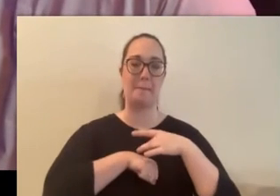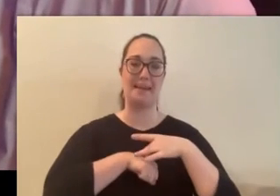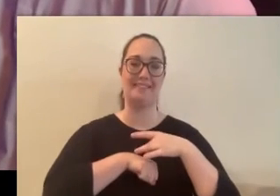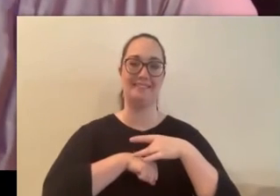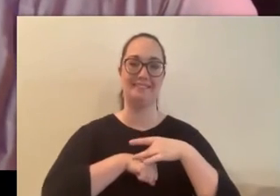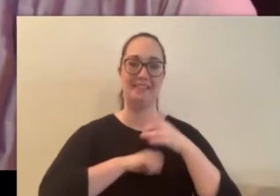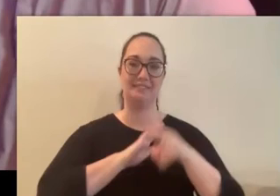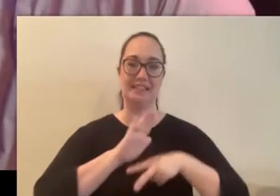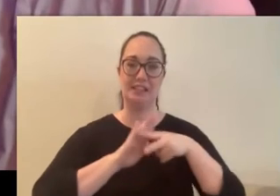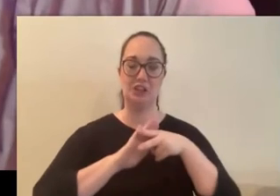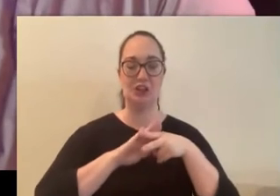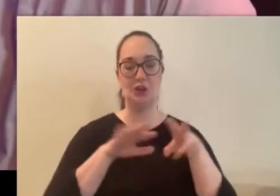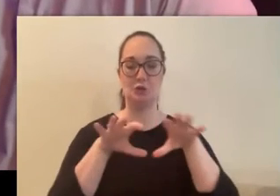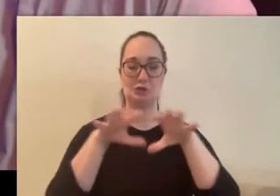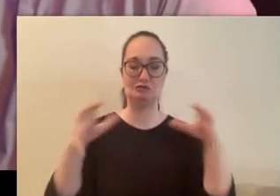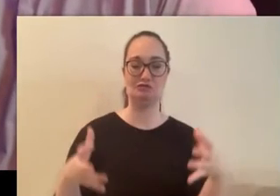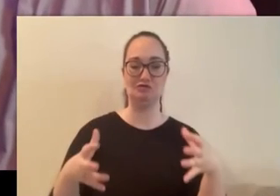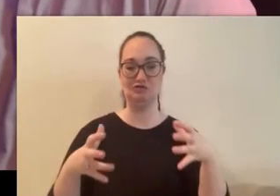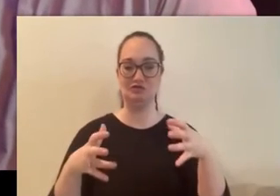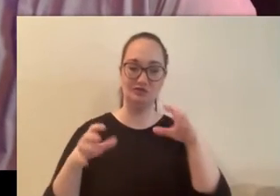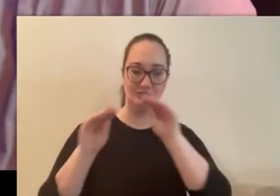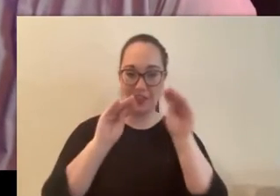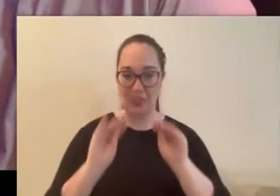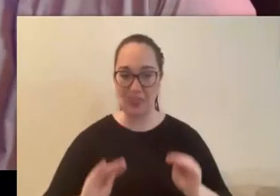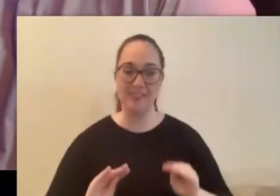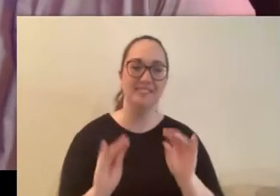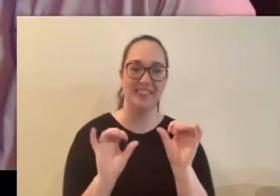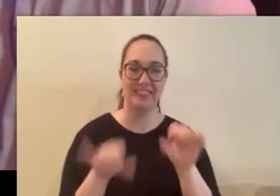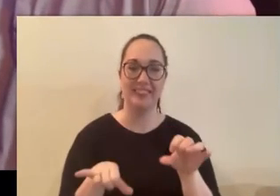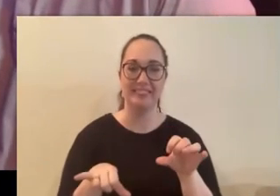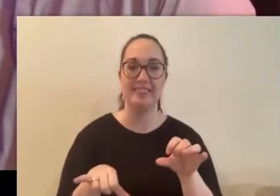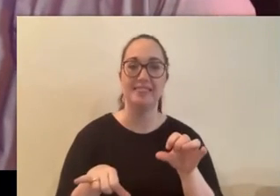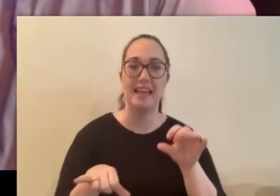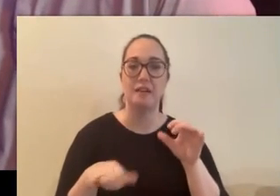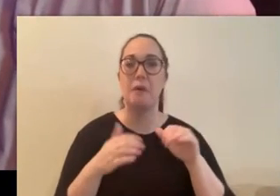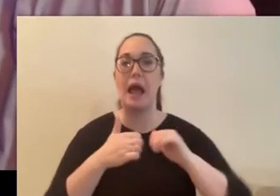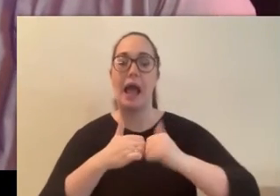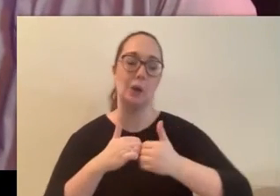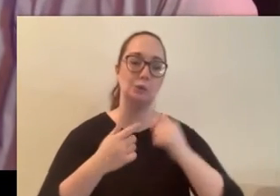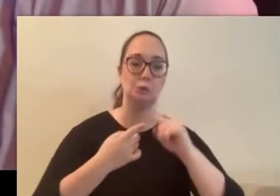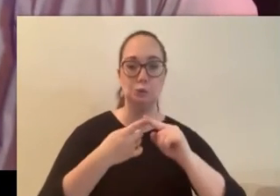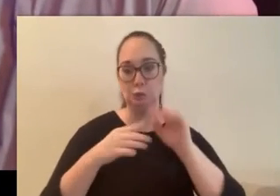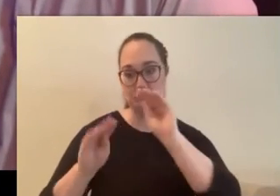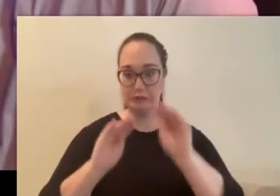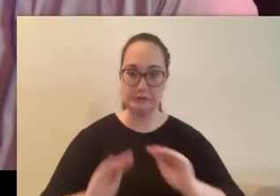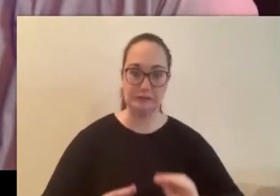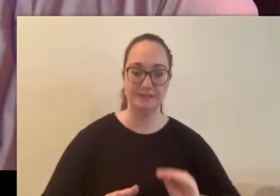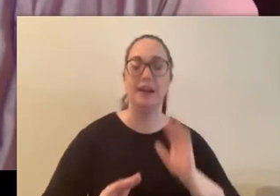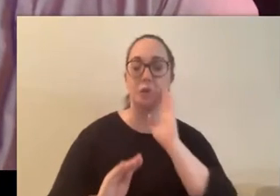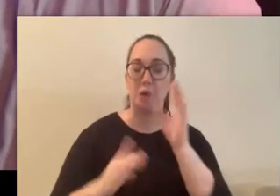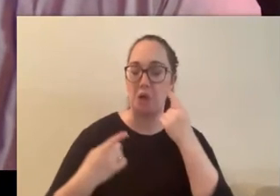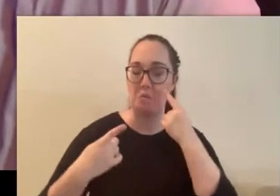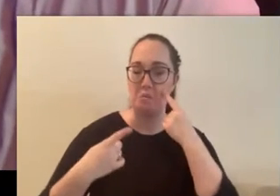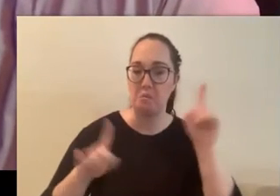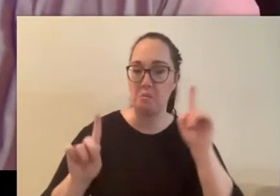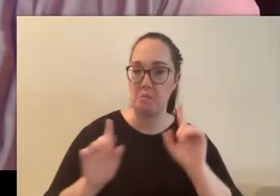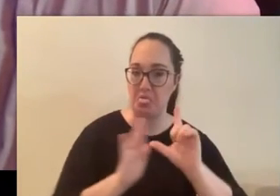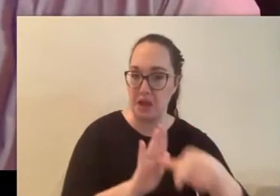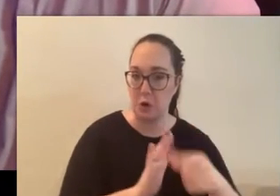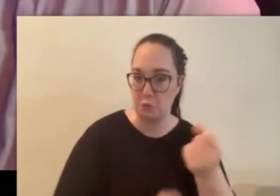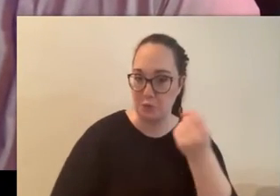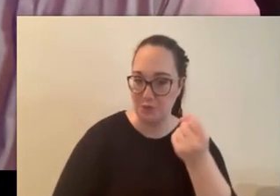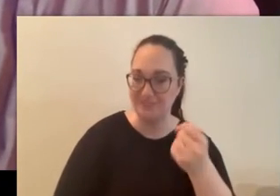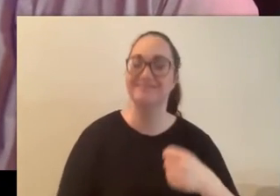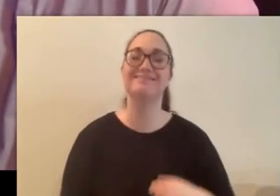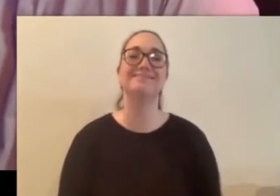a pumpkin coming out soon but we'll save those kind of fun of announcements because we got some big things in the works until until later um now today's story